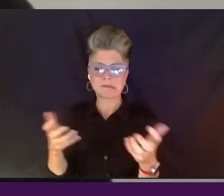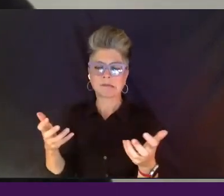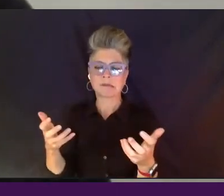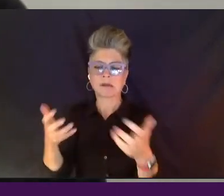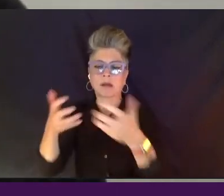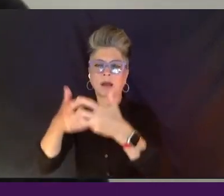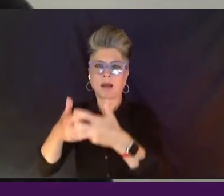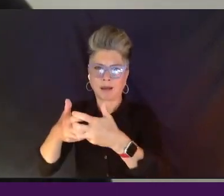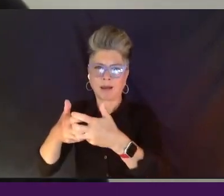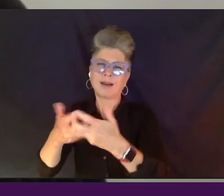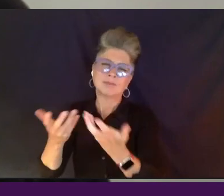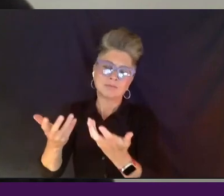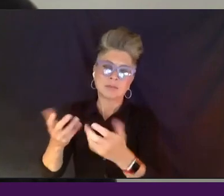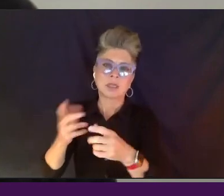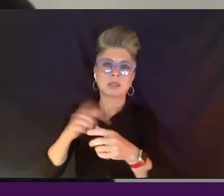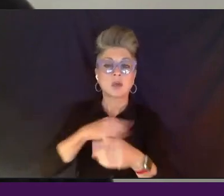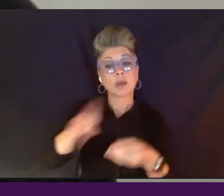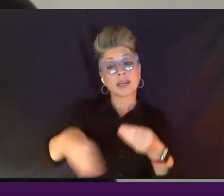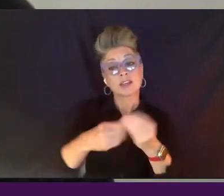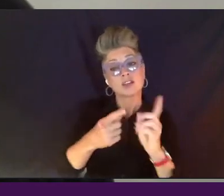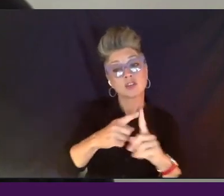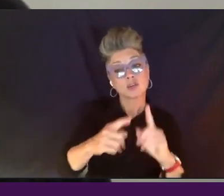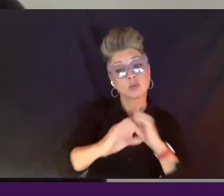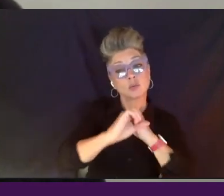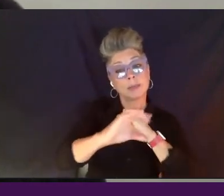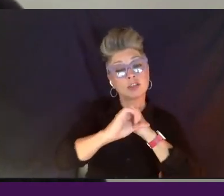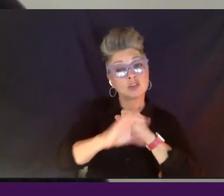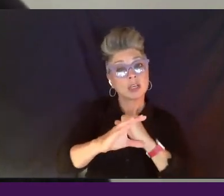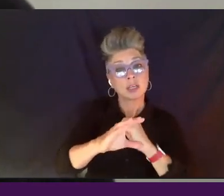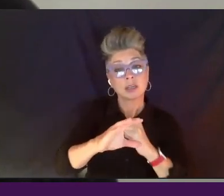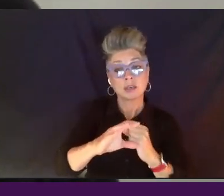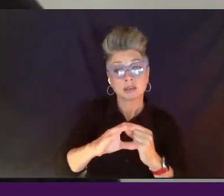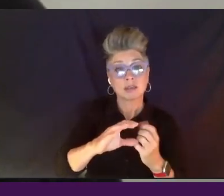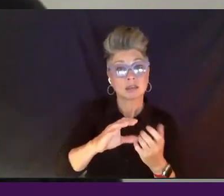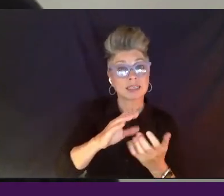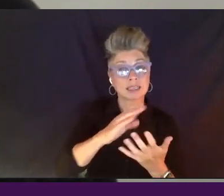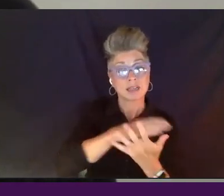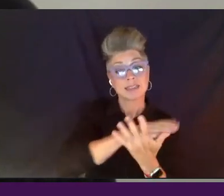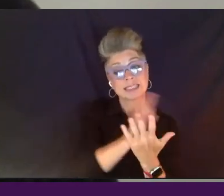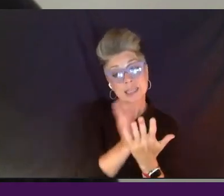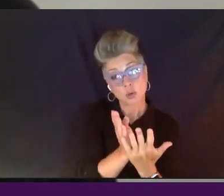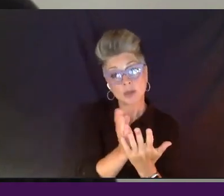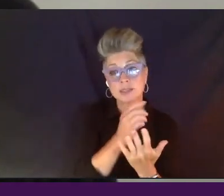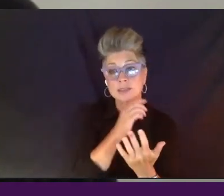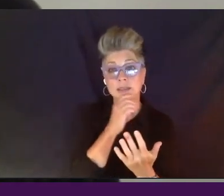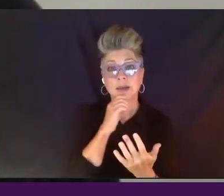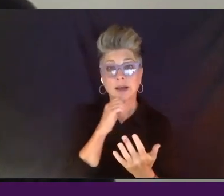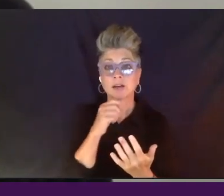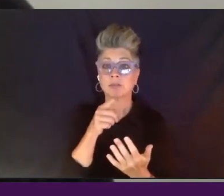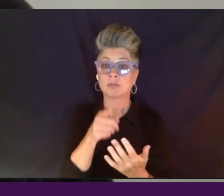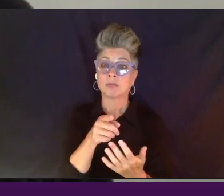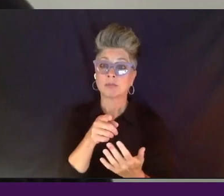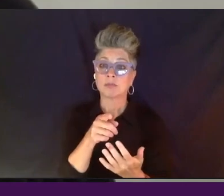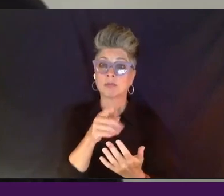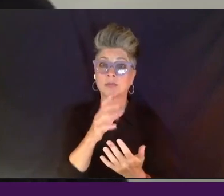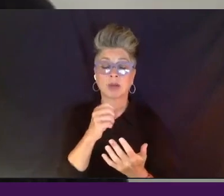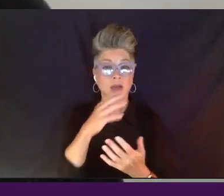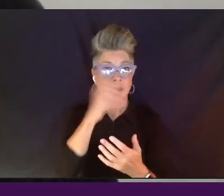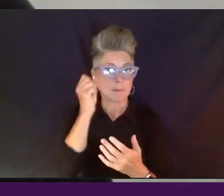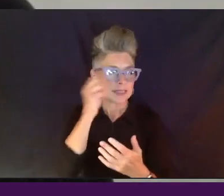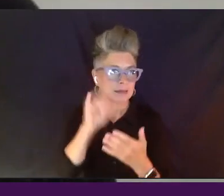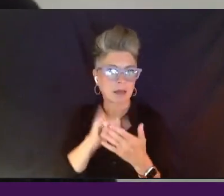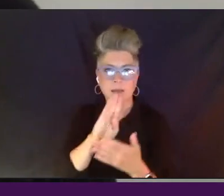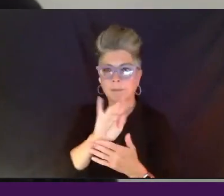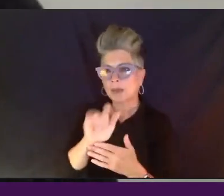in addition to pitching individual series, there's people at PBS, someone mentioned Wendy Yenas and Bill Margold and Bill Gardner,